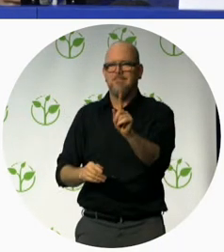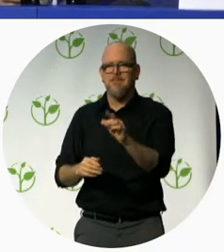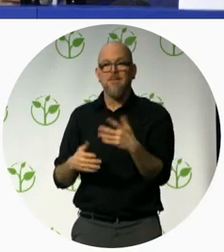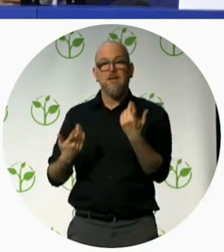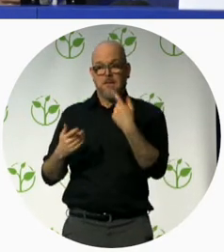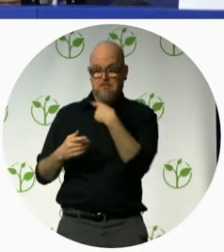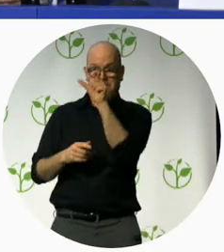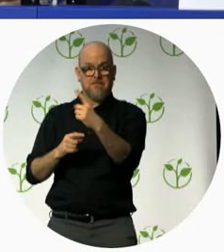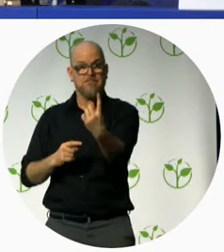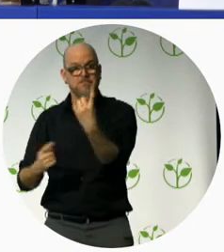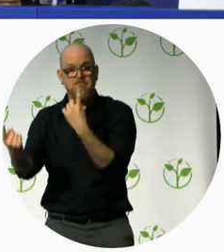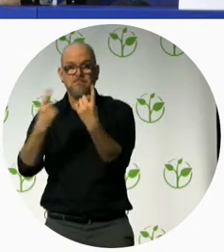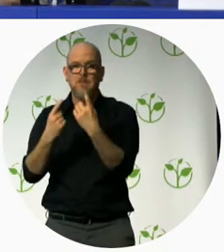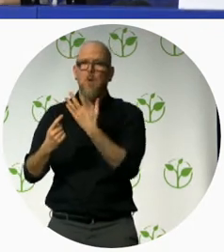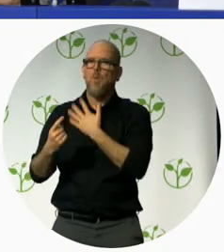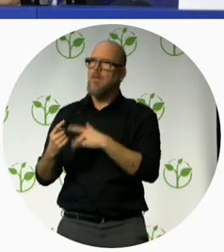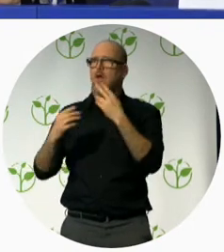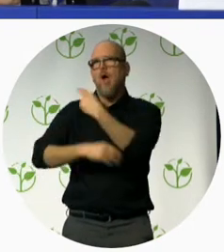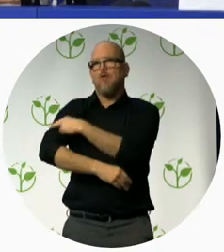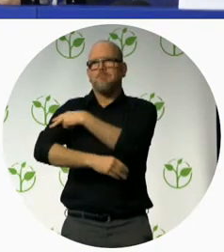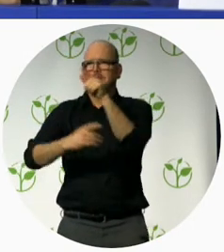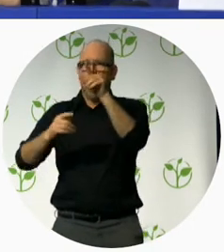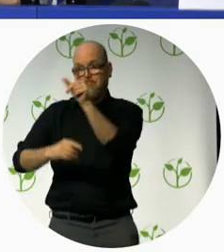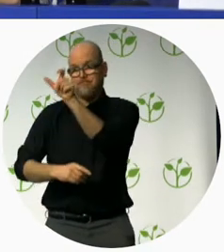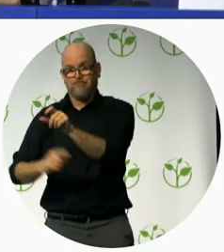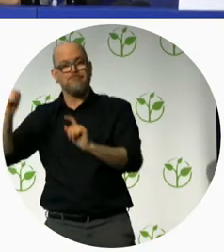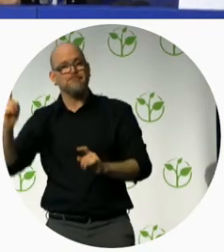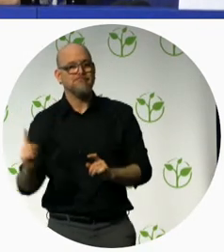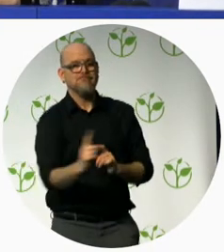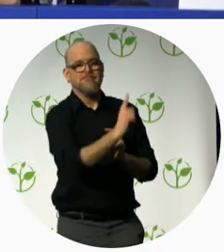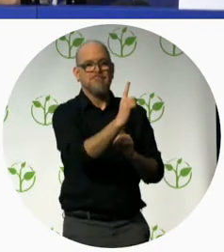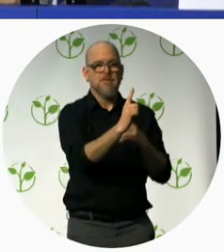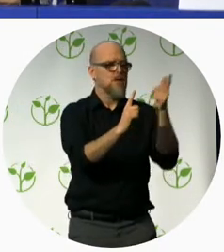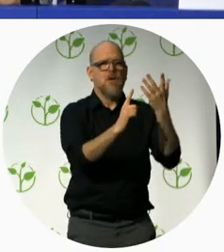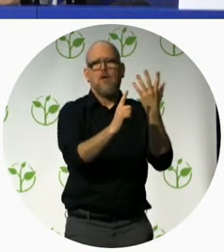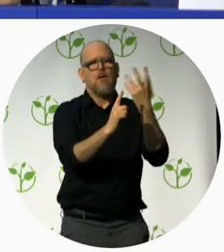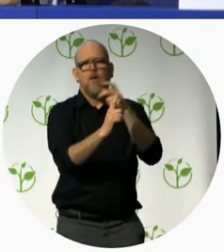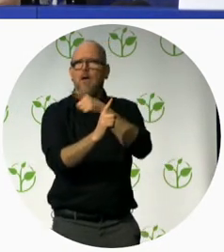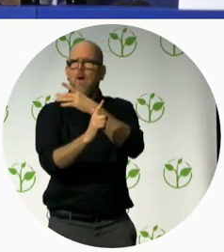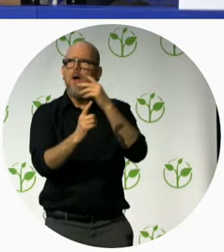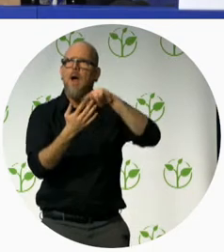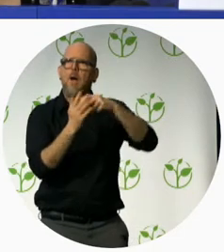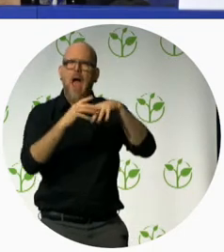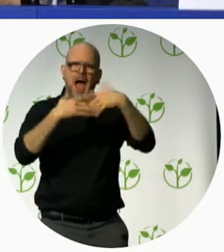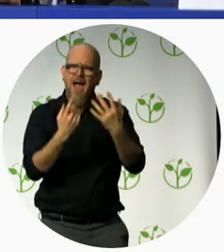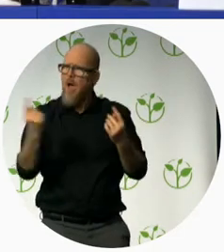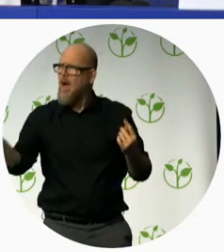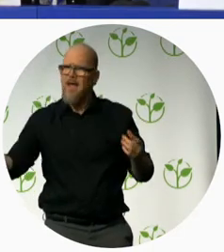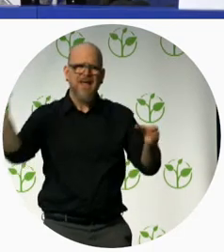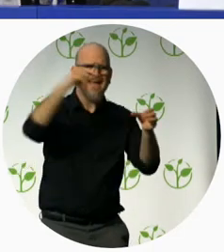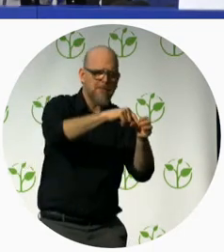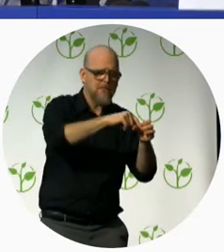with reference to the patient's entire journey prior to during and after their visit in our hospitals